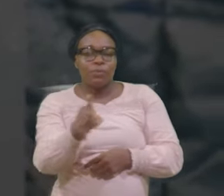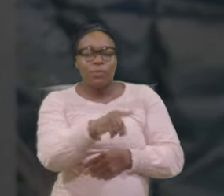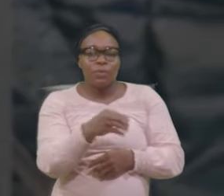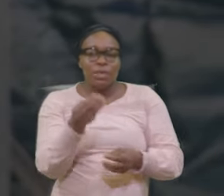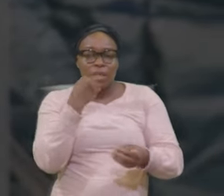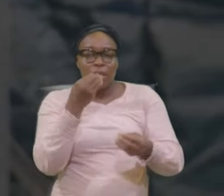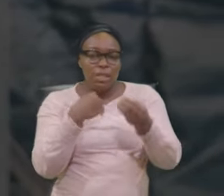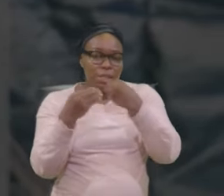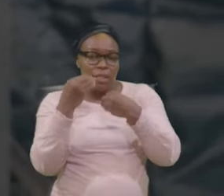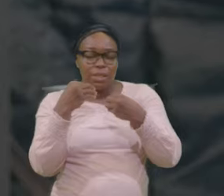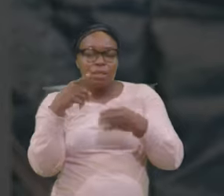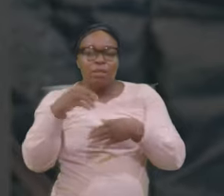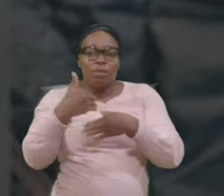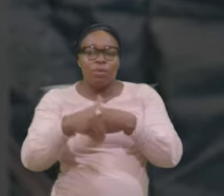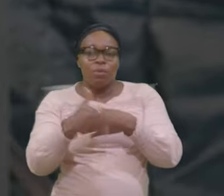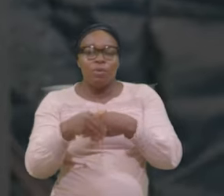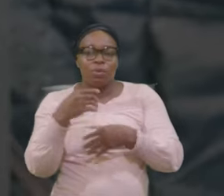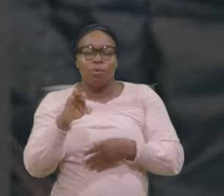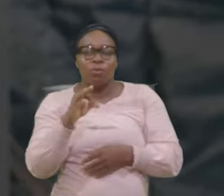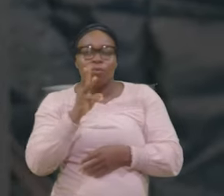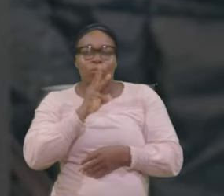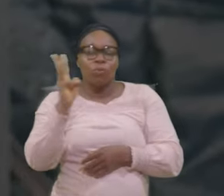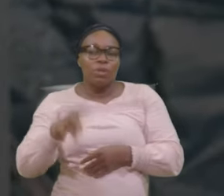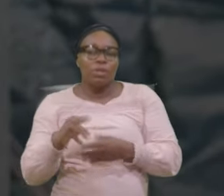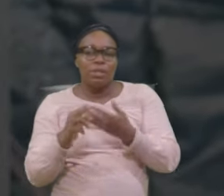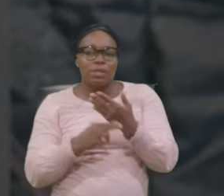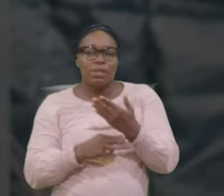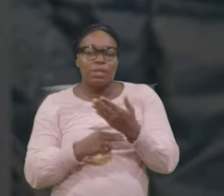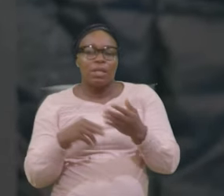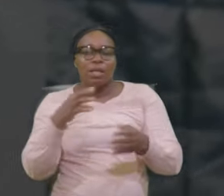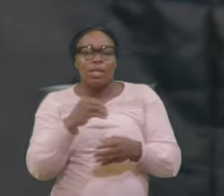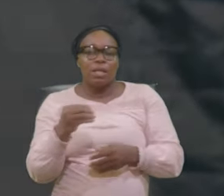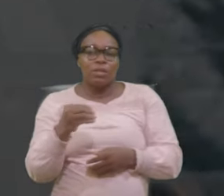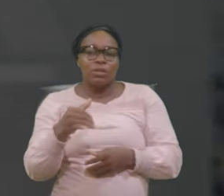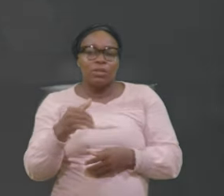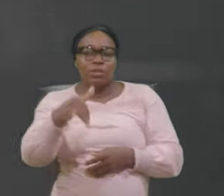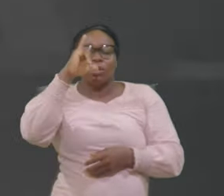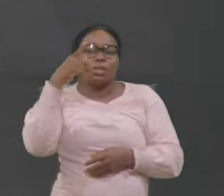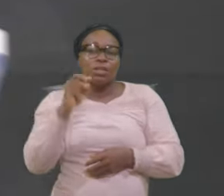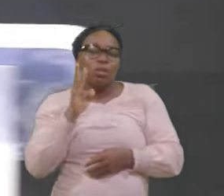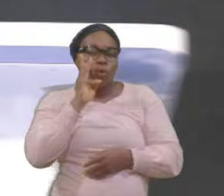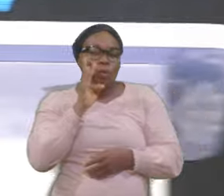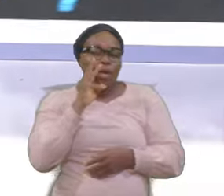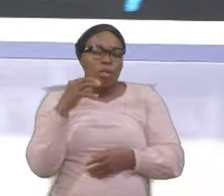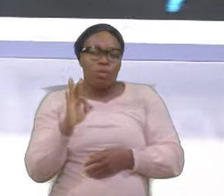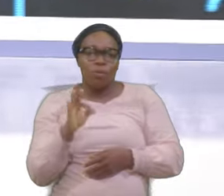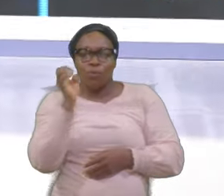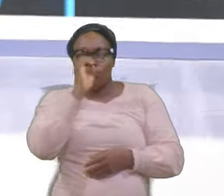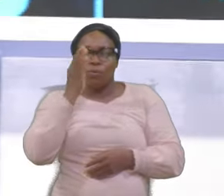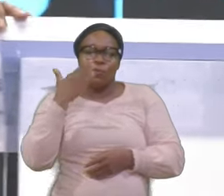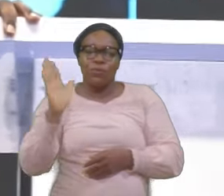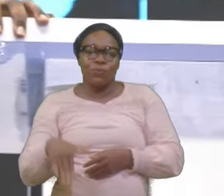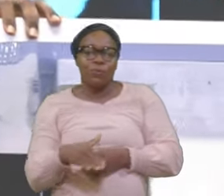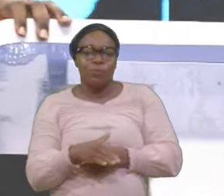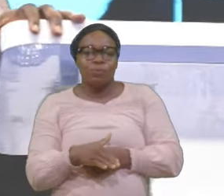And Drink The wine Of Vireness We are looking At that I said I said